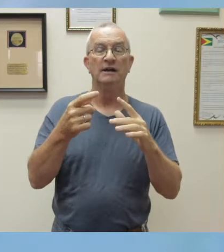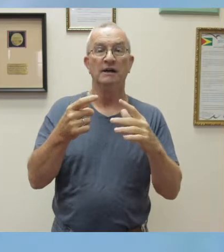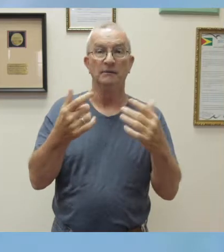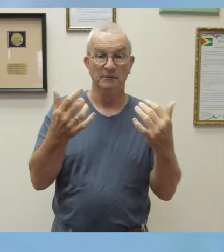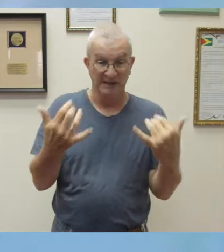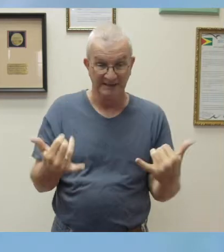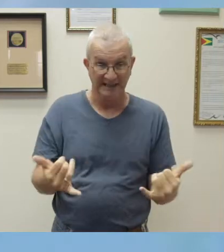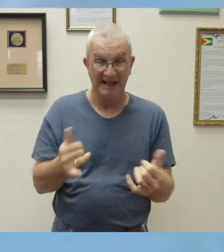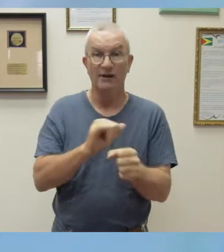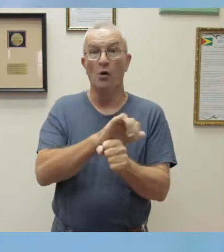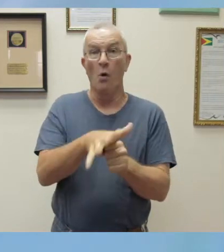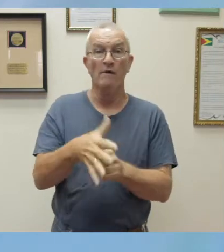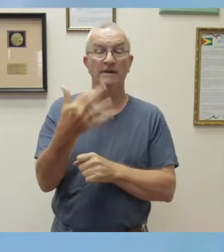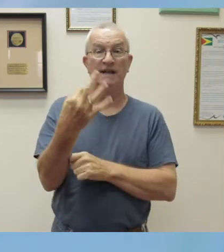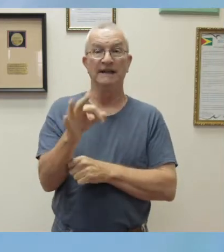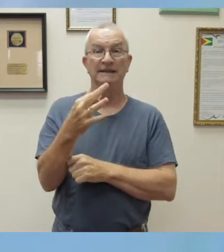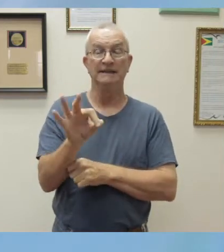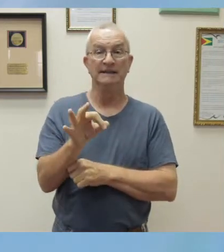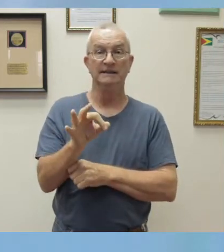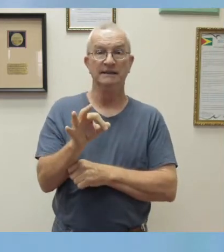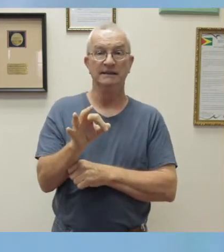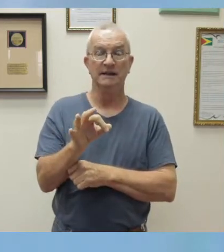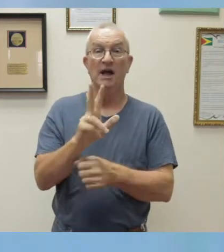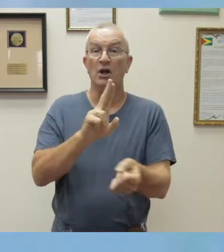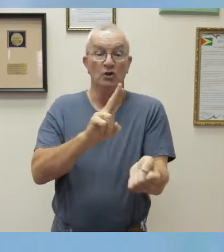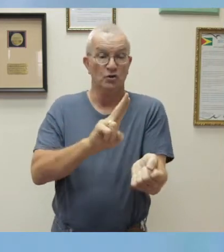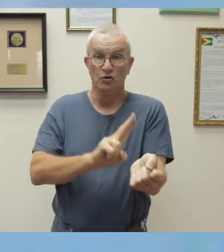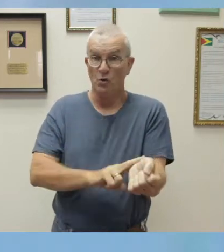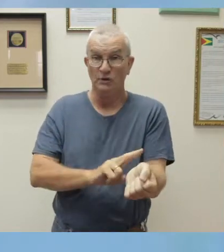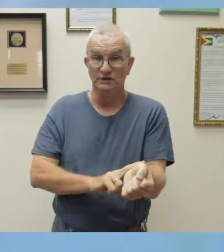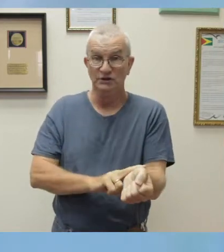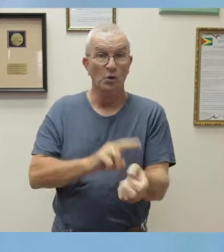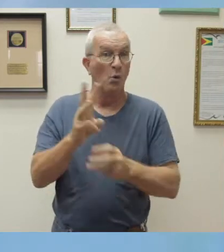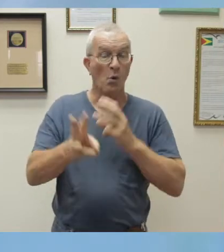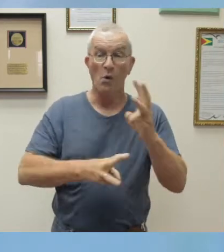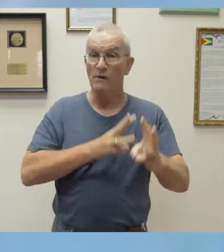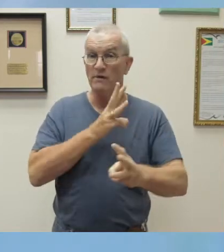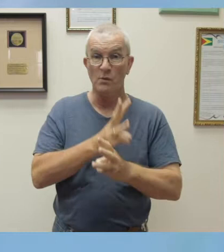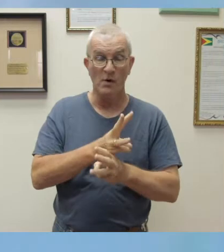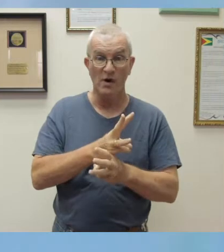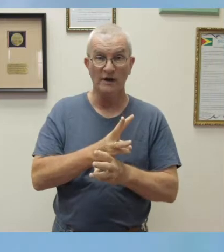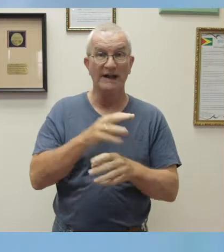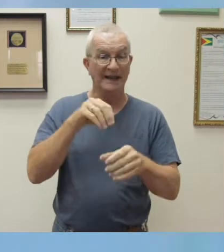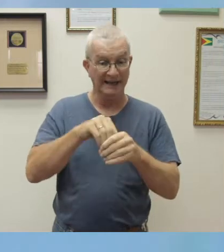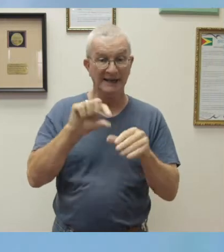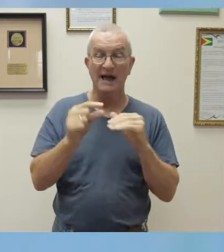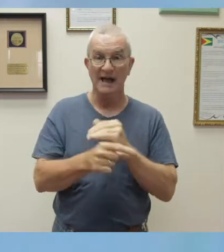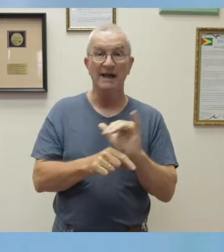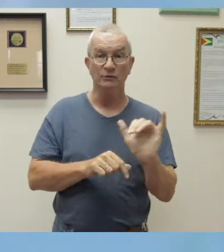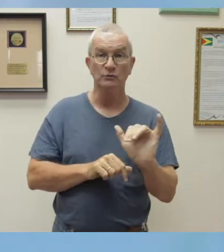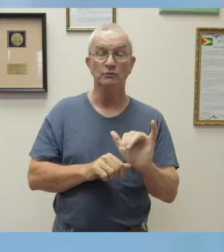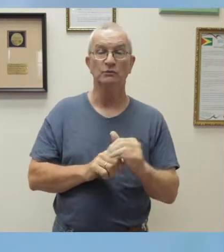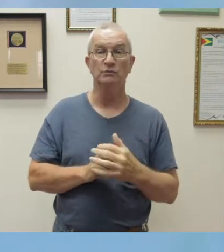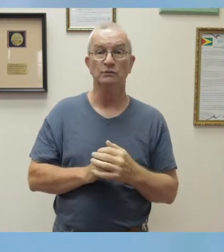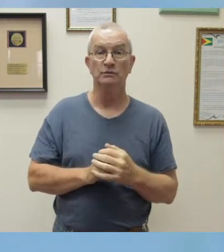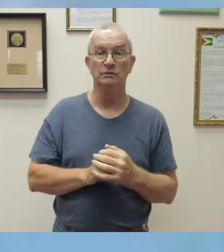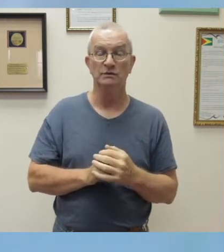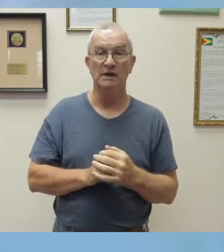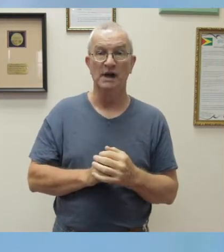where nurses worldwide, and in Guyana too, are at the front line,